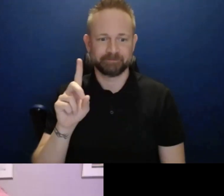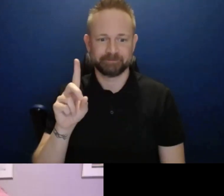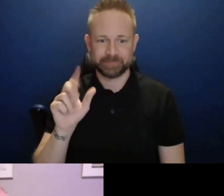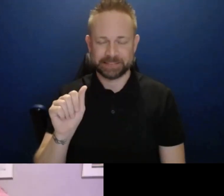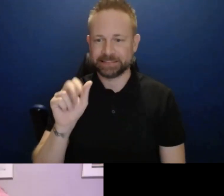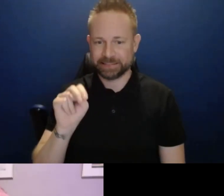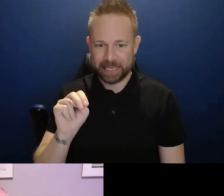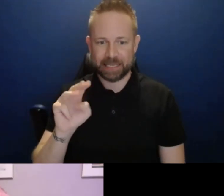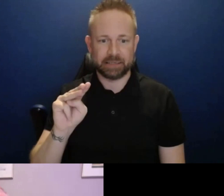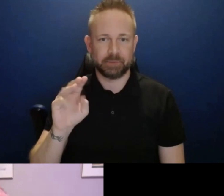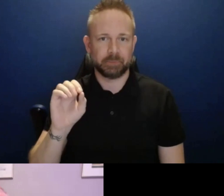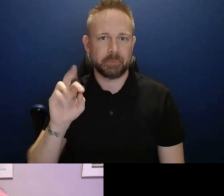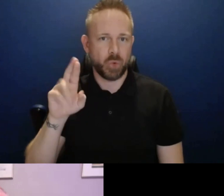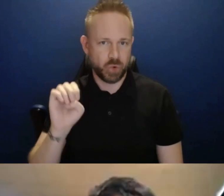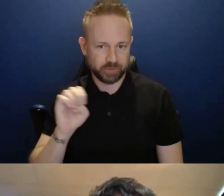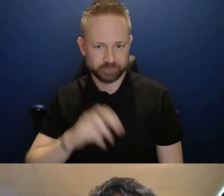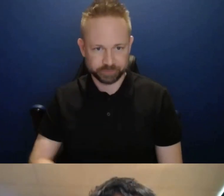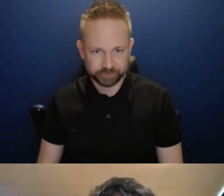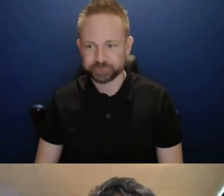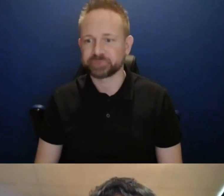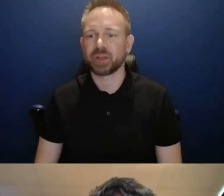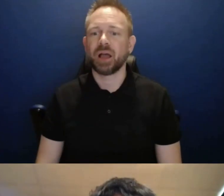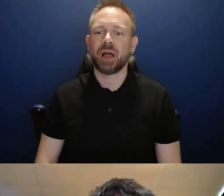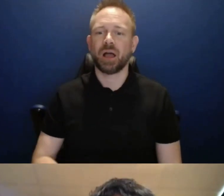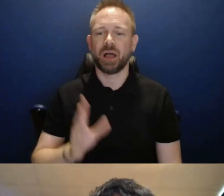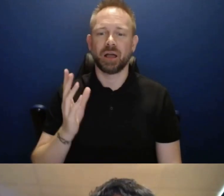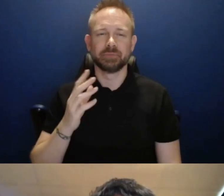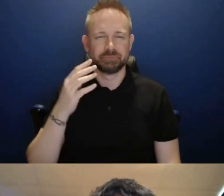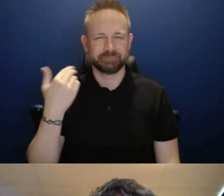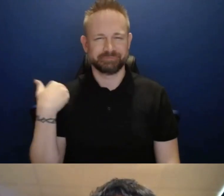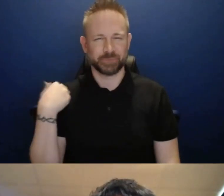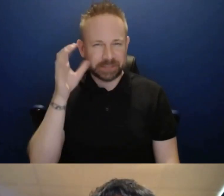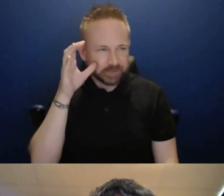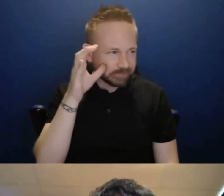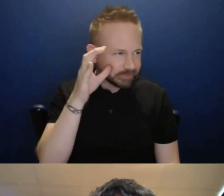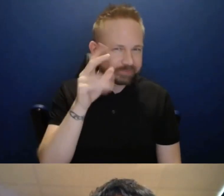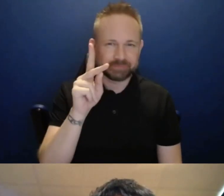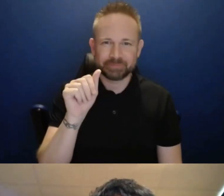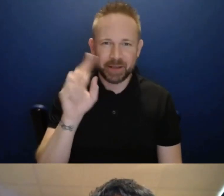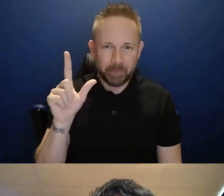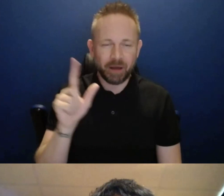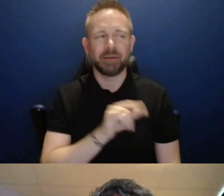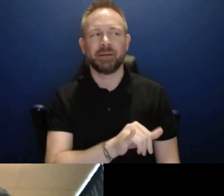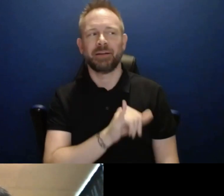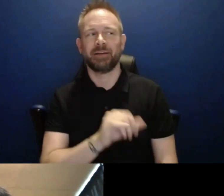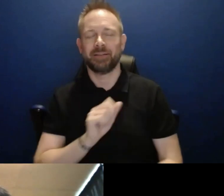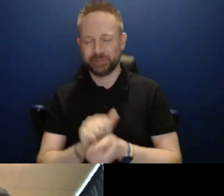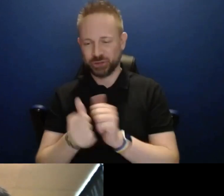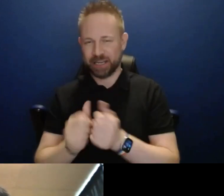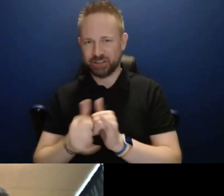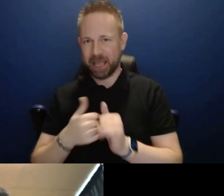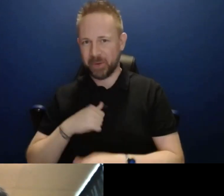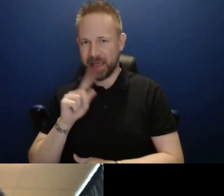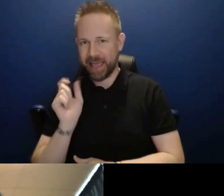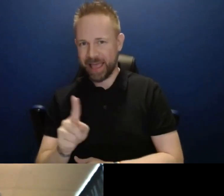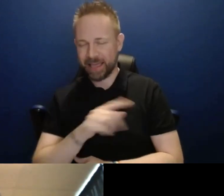Hey, yeah. I might have to modify my question a little bit based on, uh, what happened with Kamal's question. Um, on his second